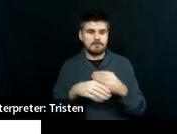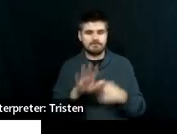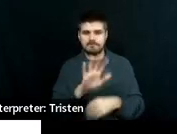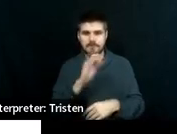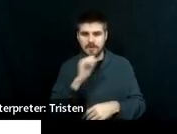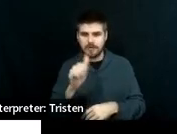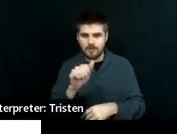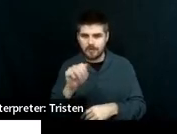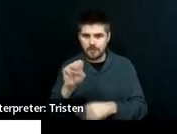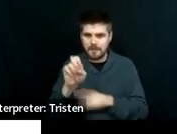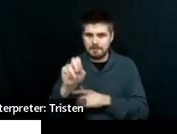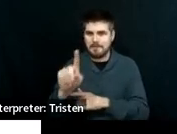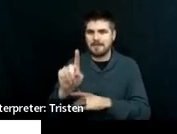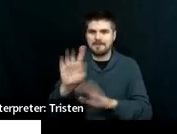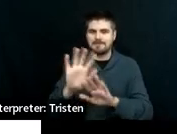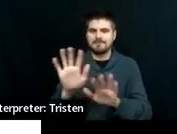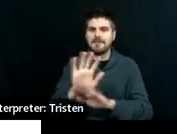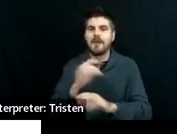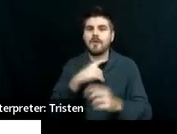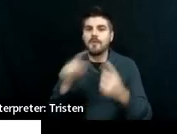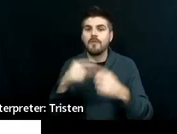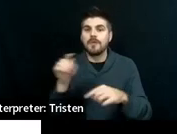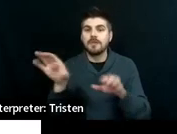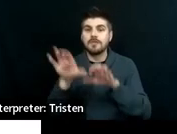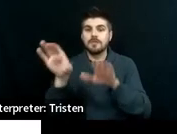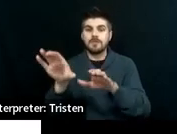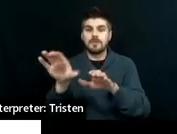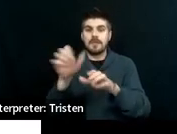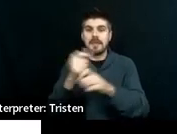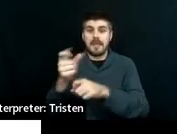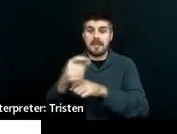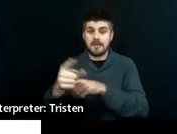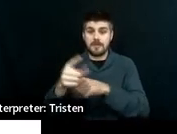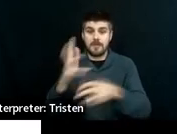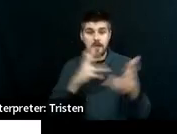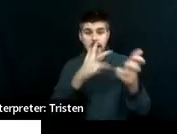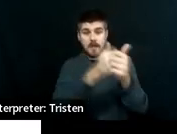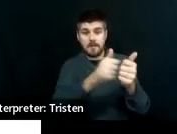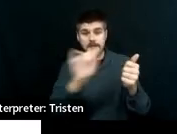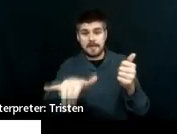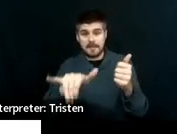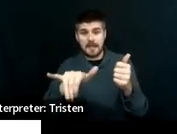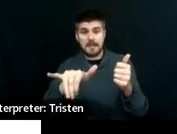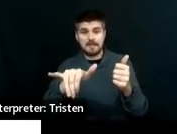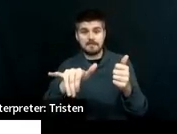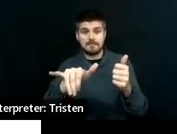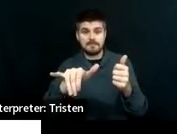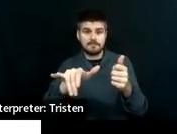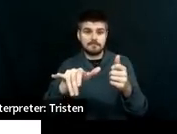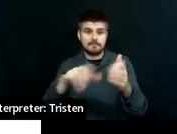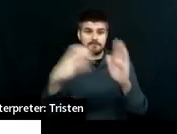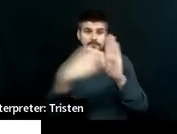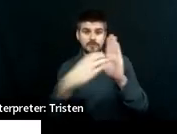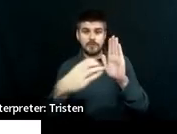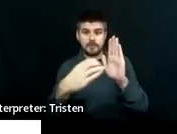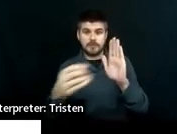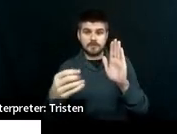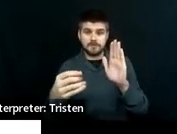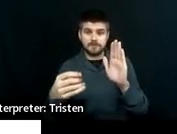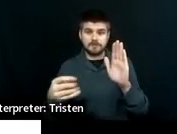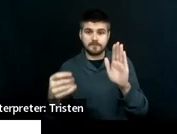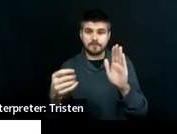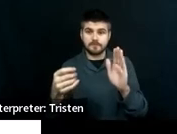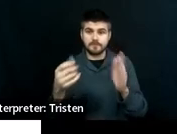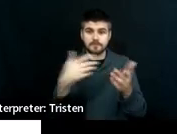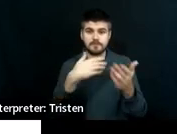the annual, update that section to include a photography elective or, you know, whatever is going to help